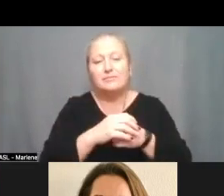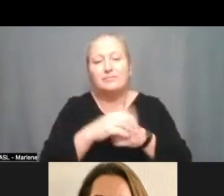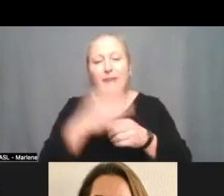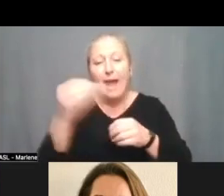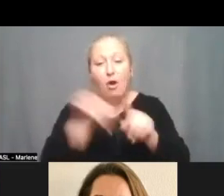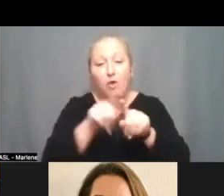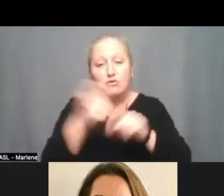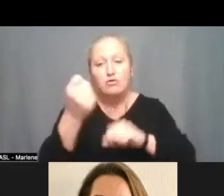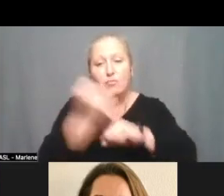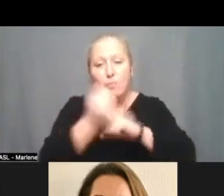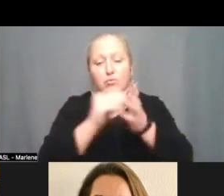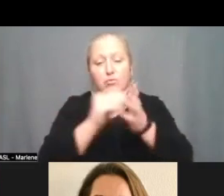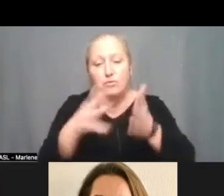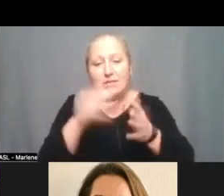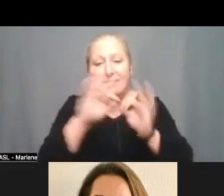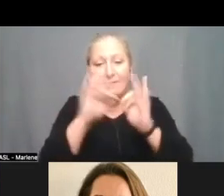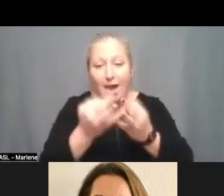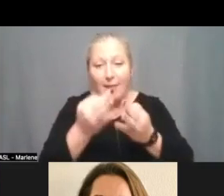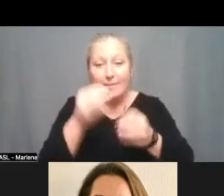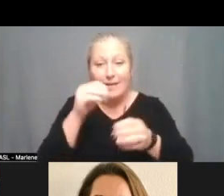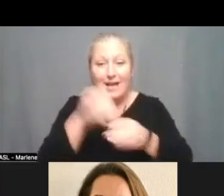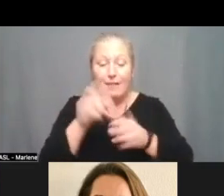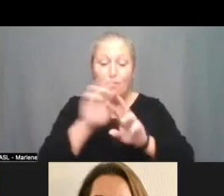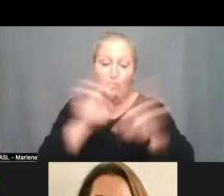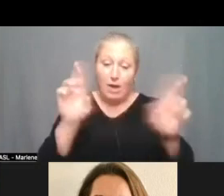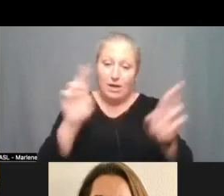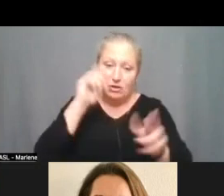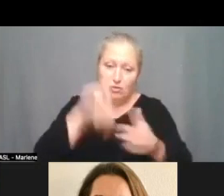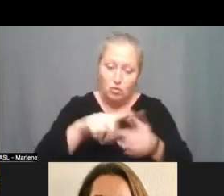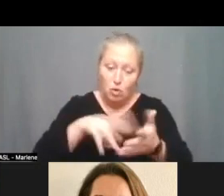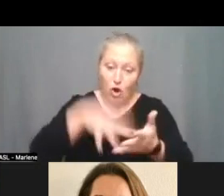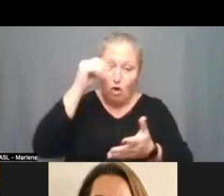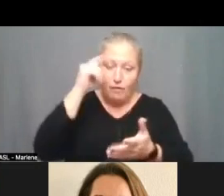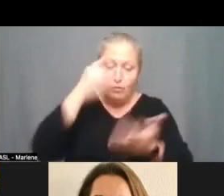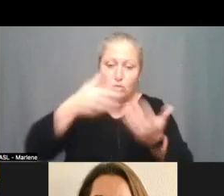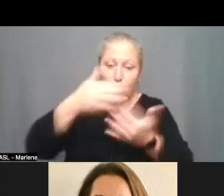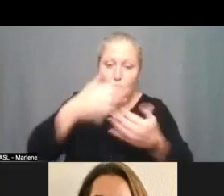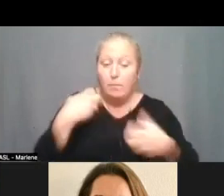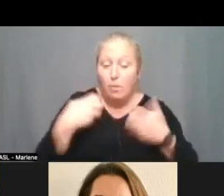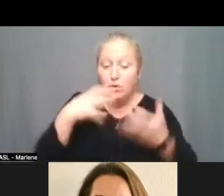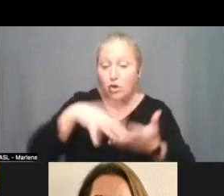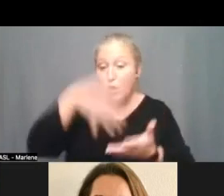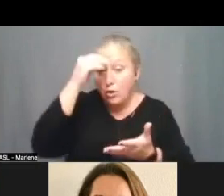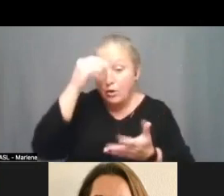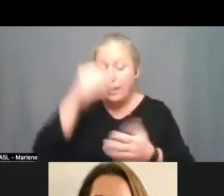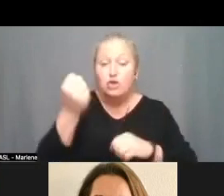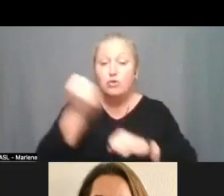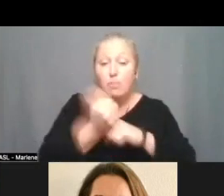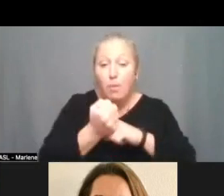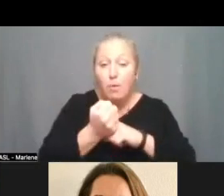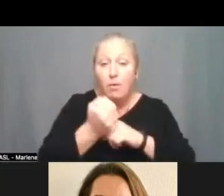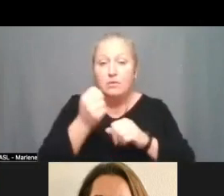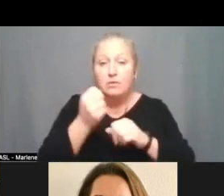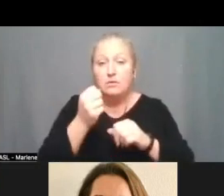students and families in their readiness to learn through our our social emotional learning um supports i think those are all